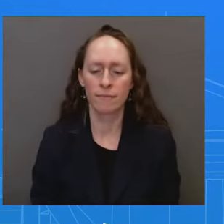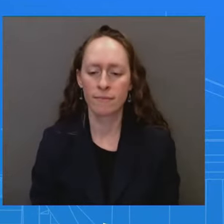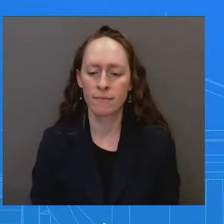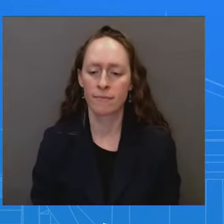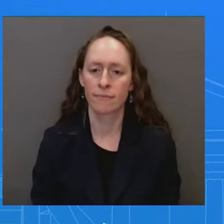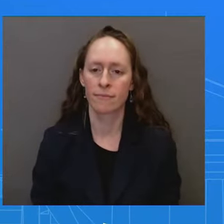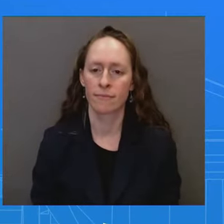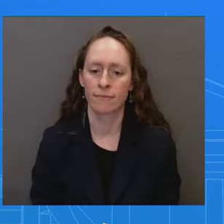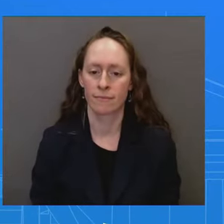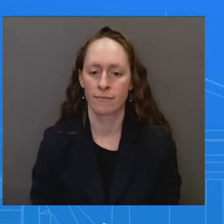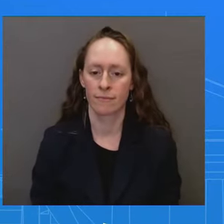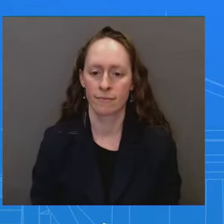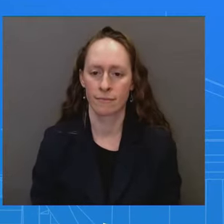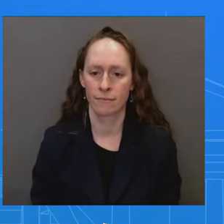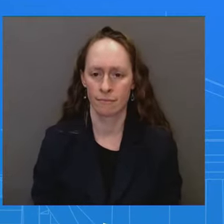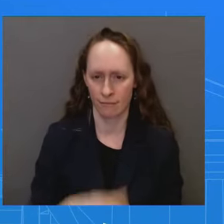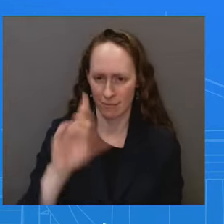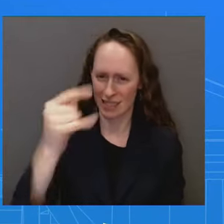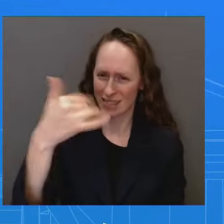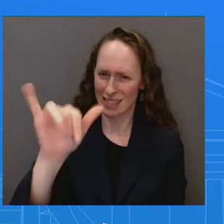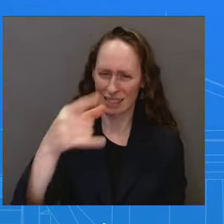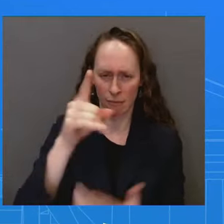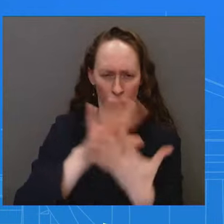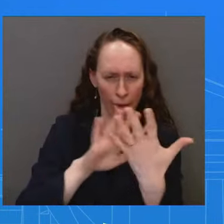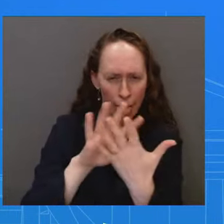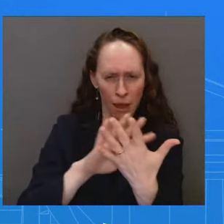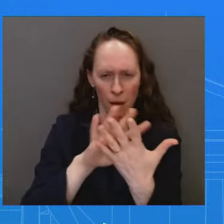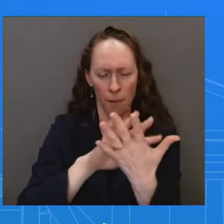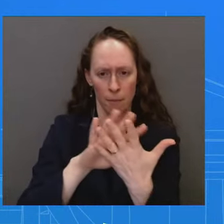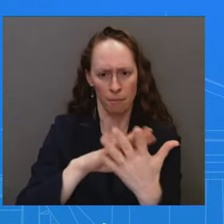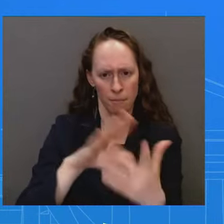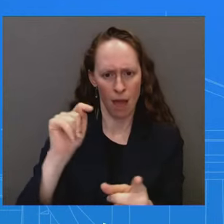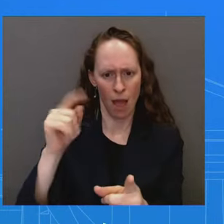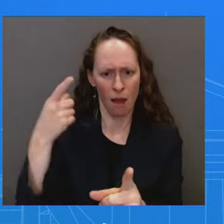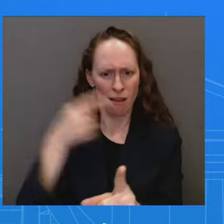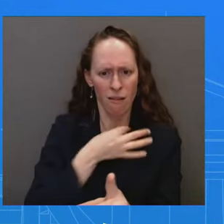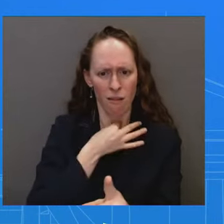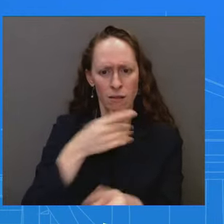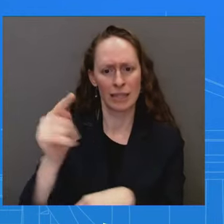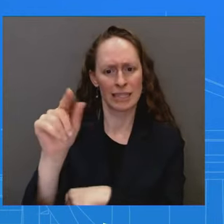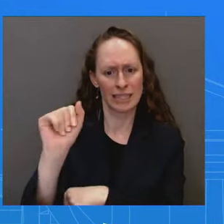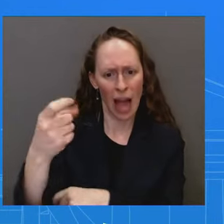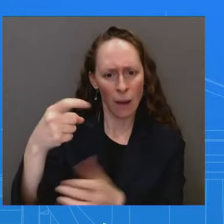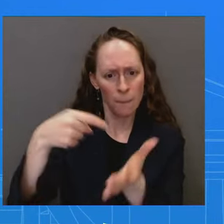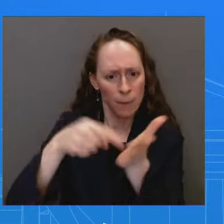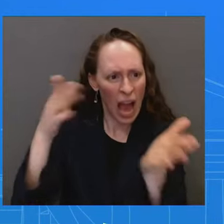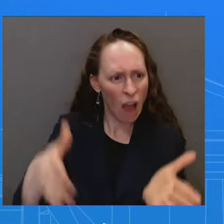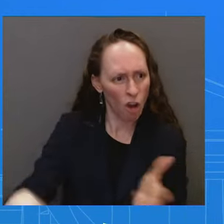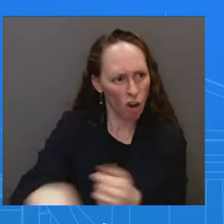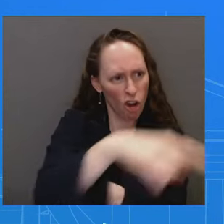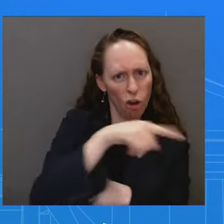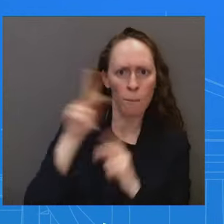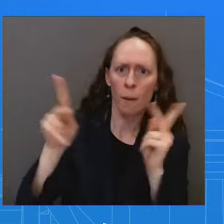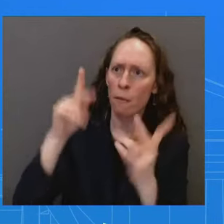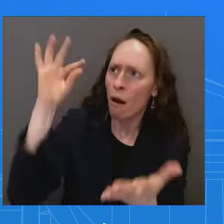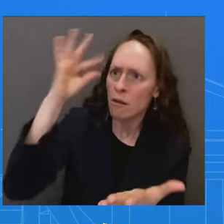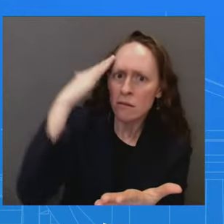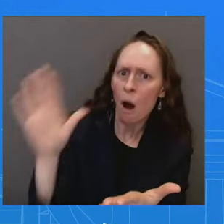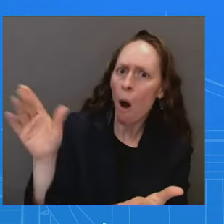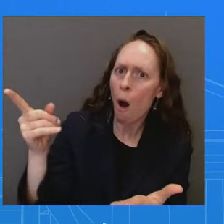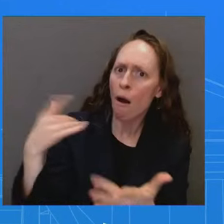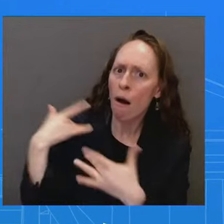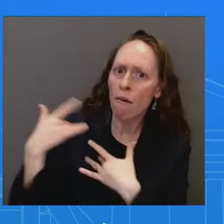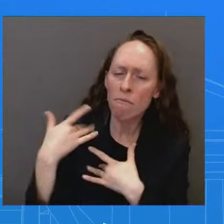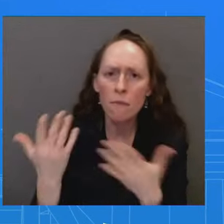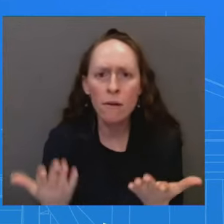it's not their DOD, it's the taxpayers. It is the taxpayers' DOD and it's for the Defense Department leadership to take a look at that and see what, what they want to do in